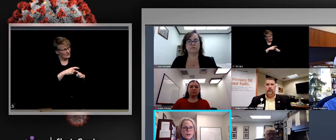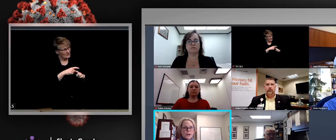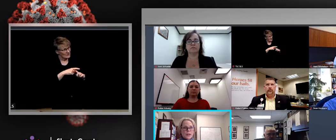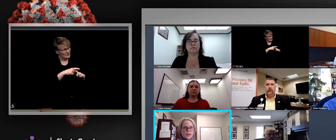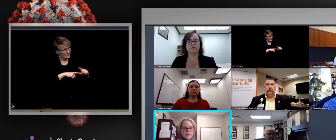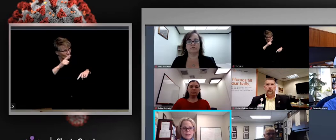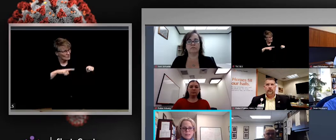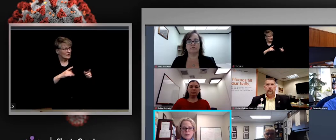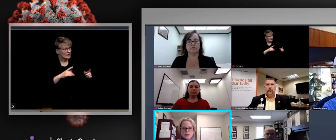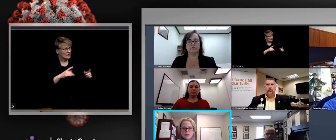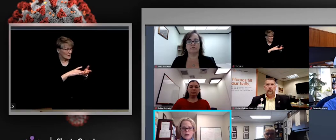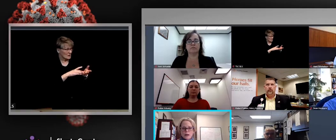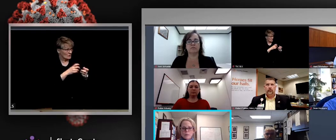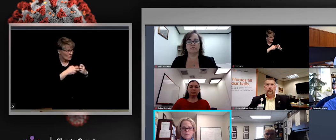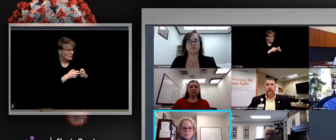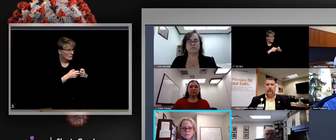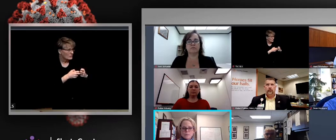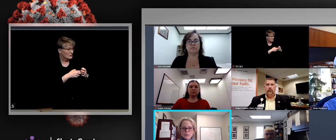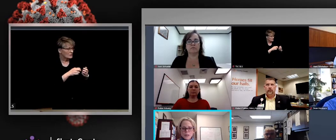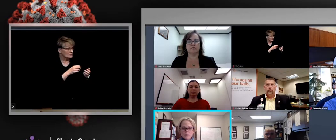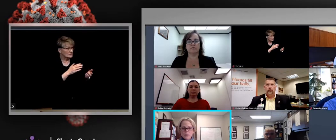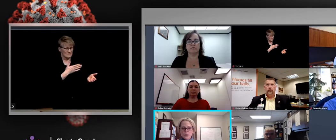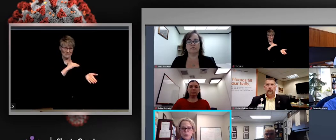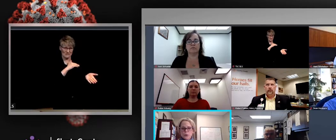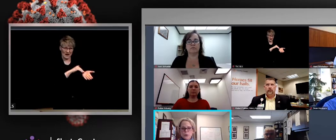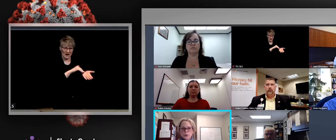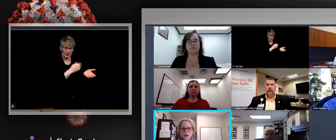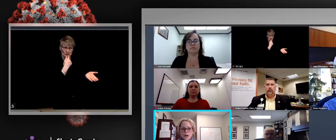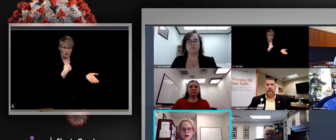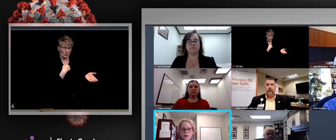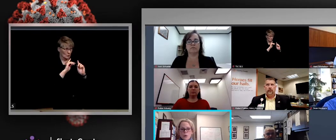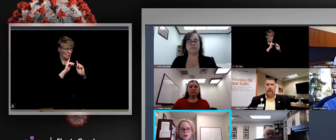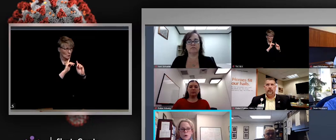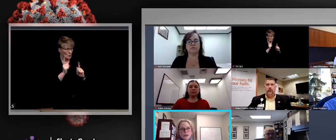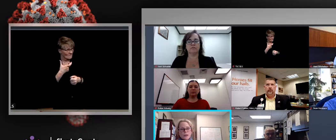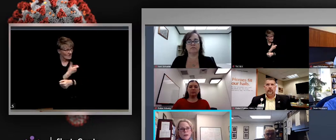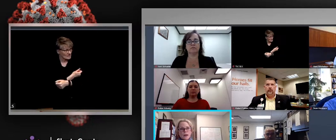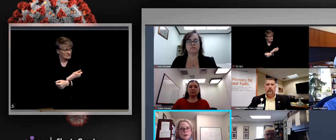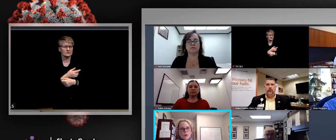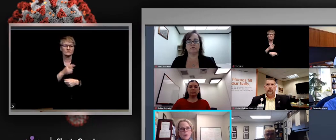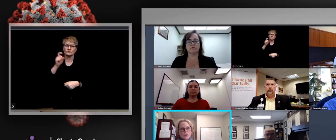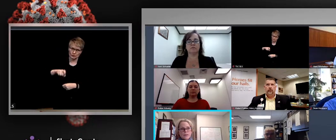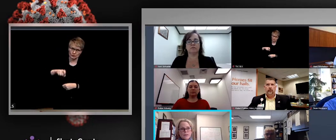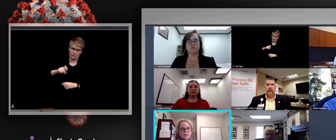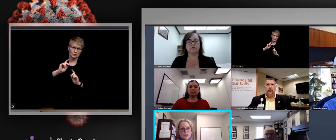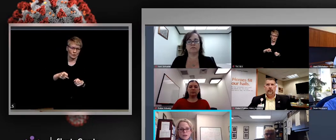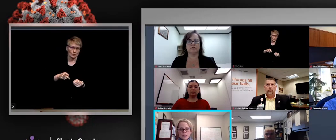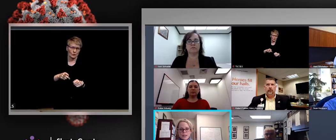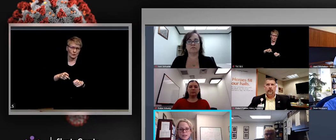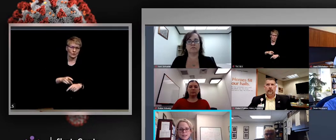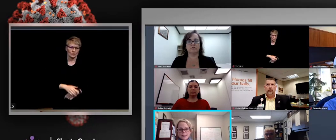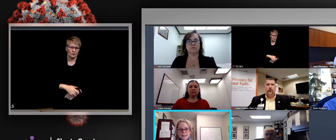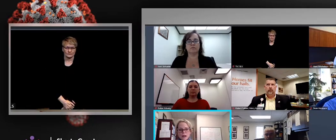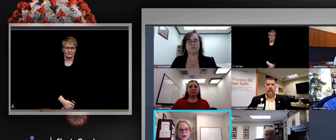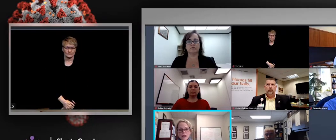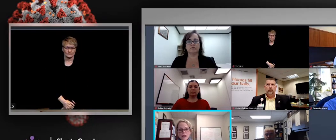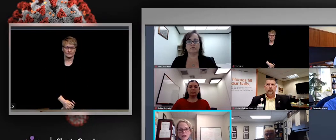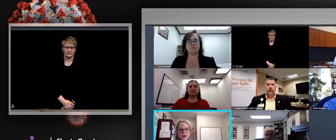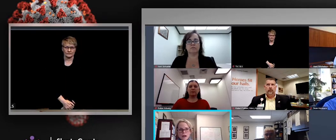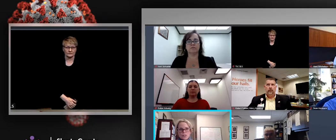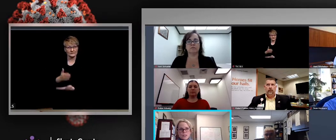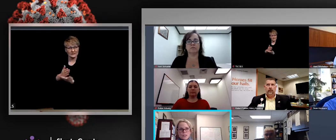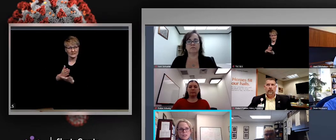encourage you to go ahead and get vaccinated. People who work or live in a congregate setting.